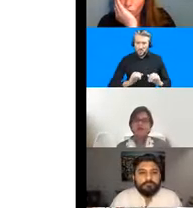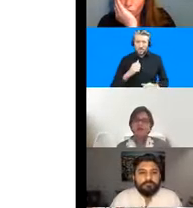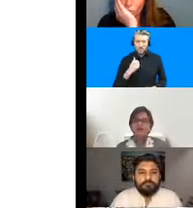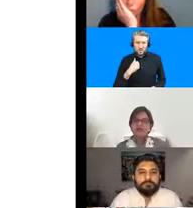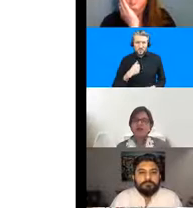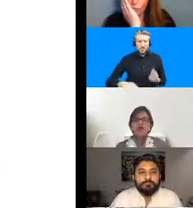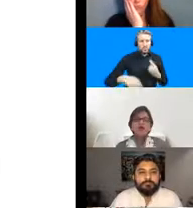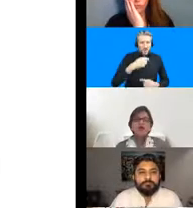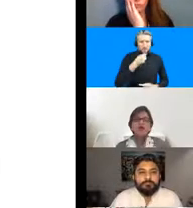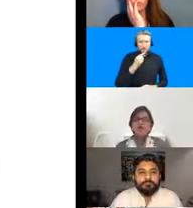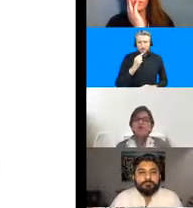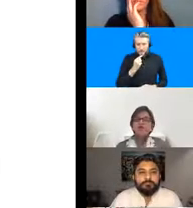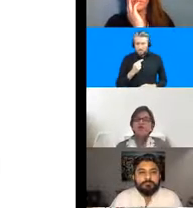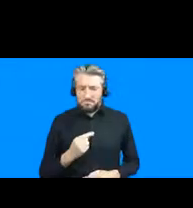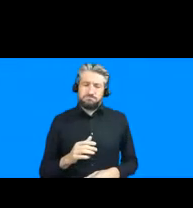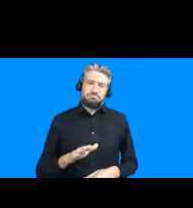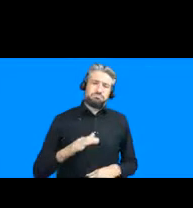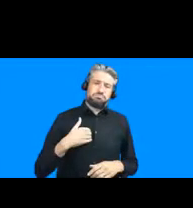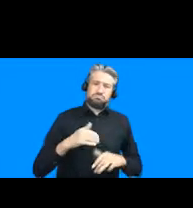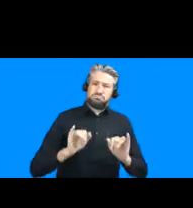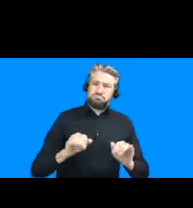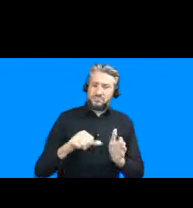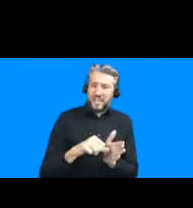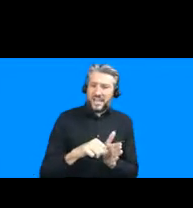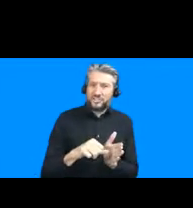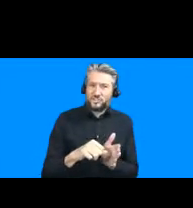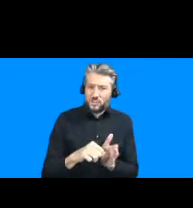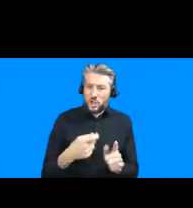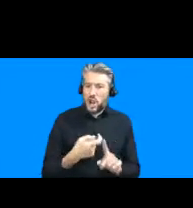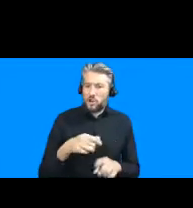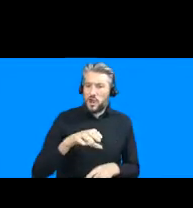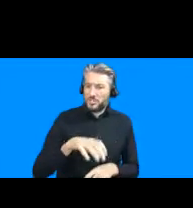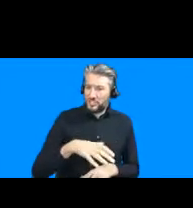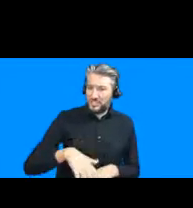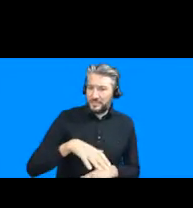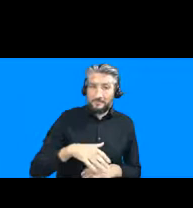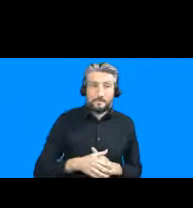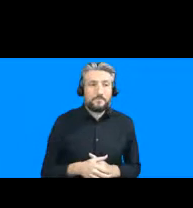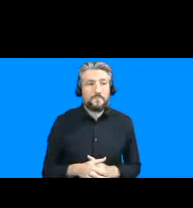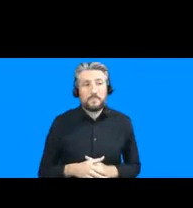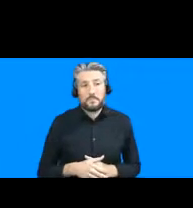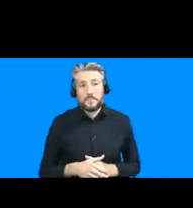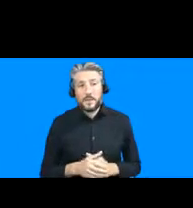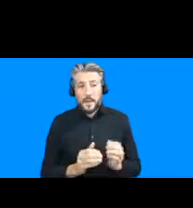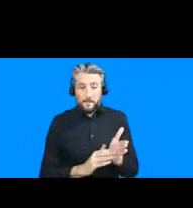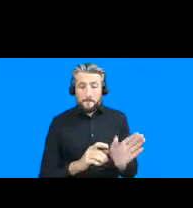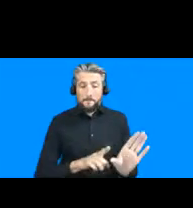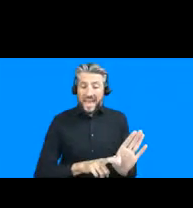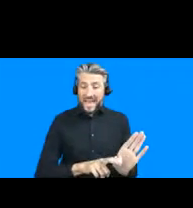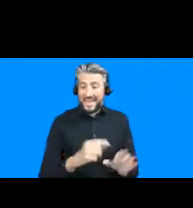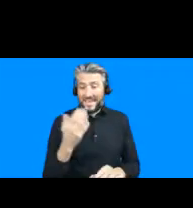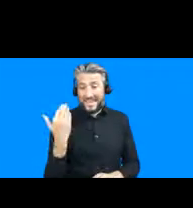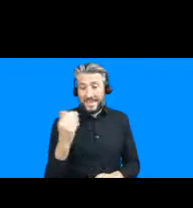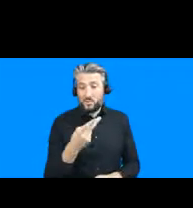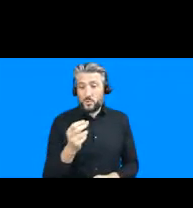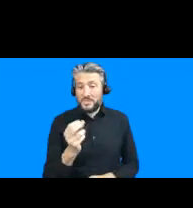dwellers in karachi so uh but in may 2020 alone amidst the covet 19 lockdown karachi